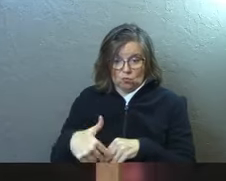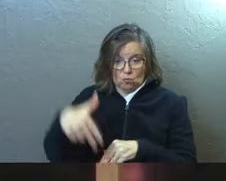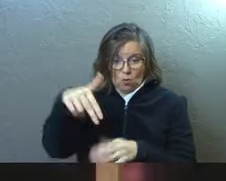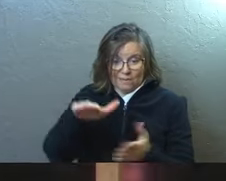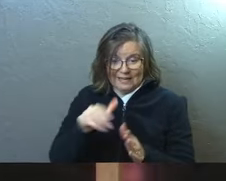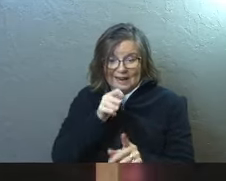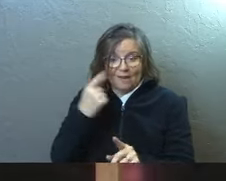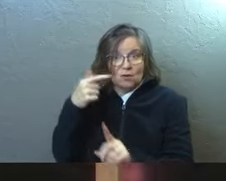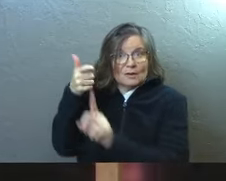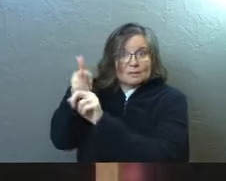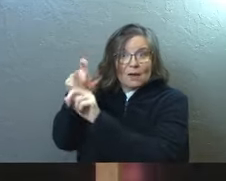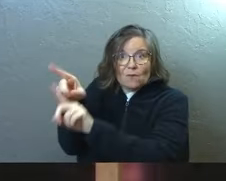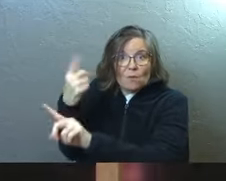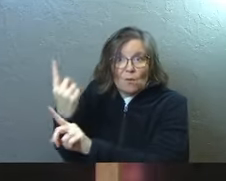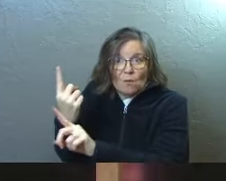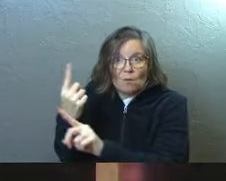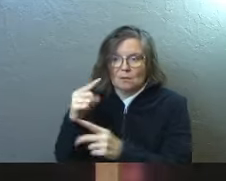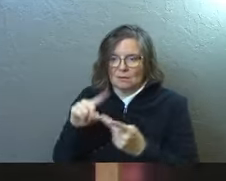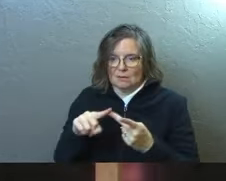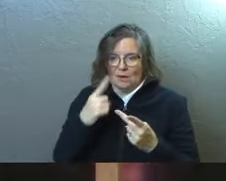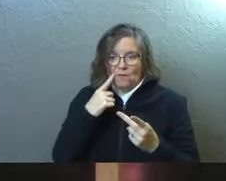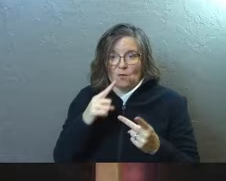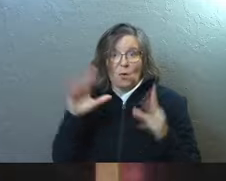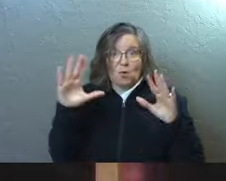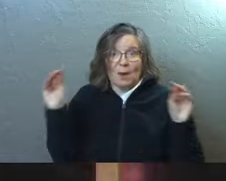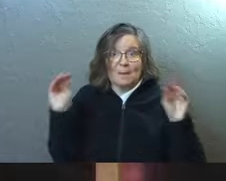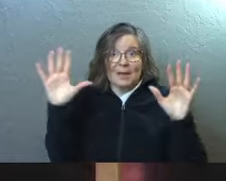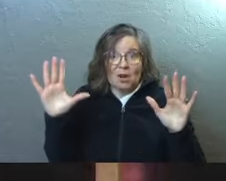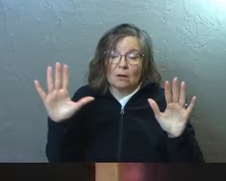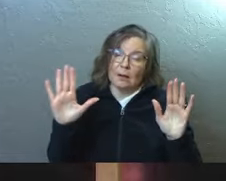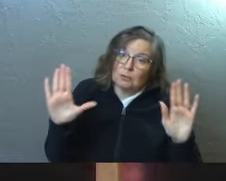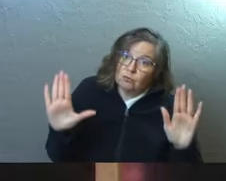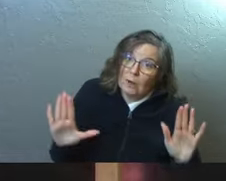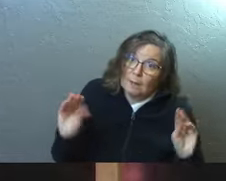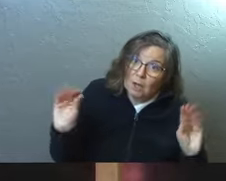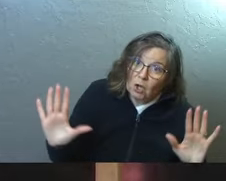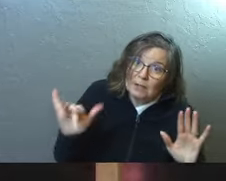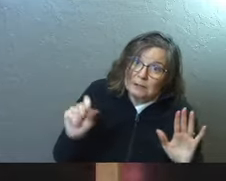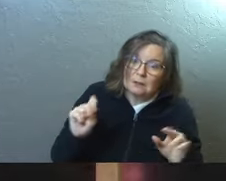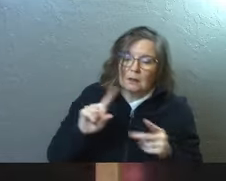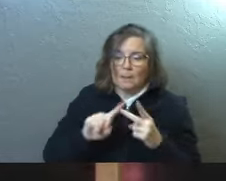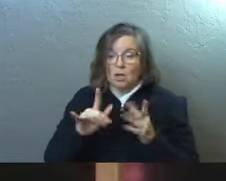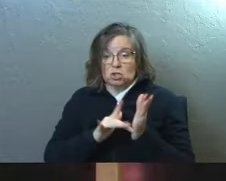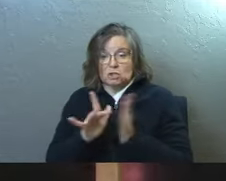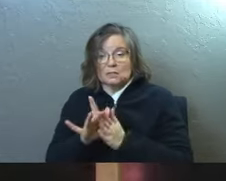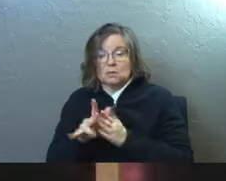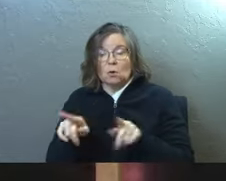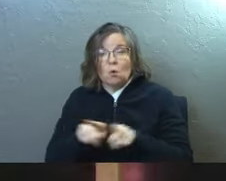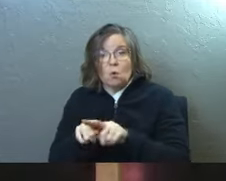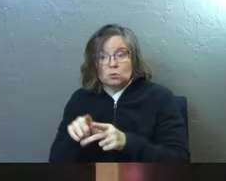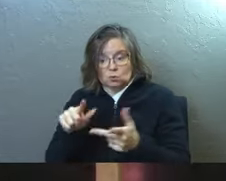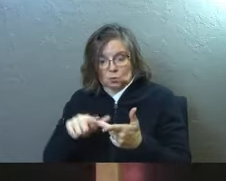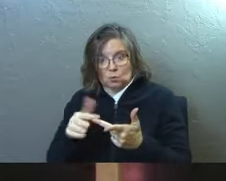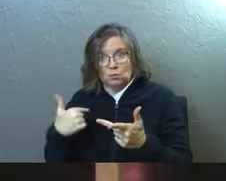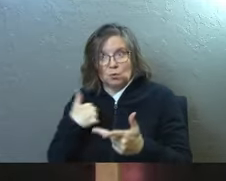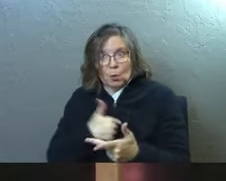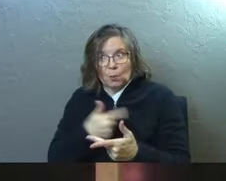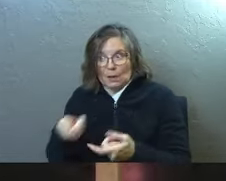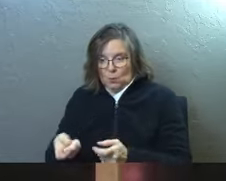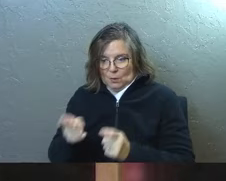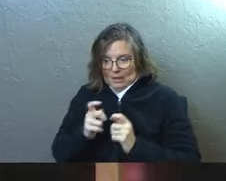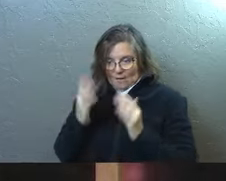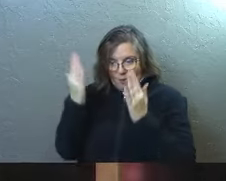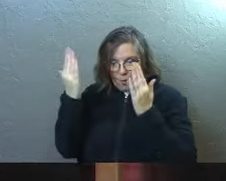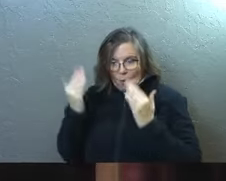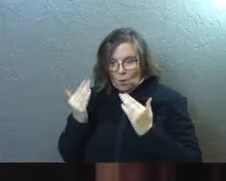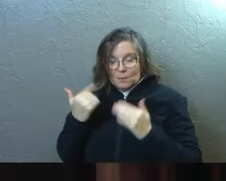not just for himself, not just for a great miracle. And it's a great miracle, but Jesus rose from the dead so that we would have hope that we will